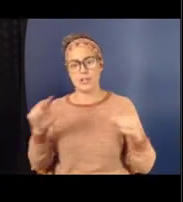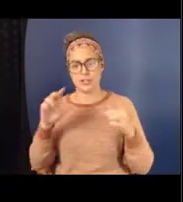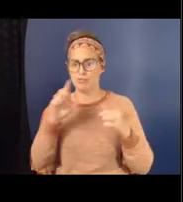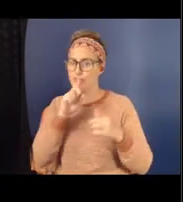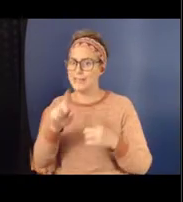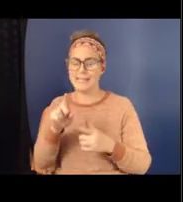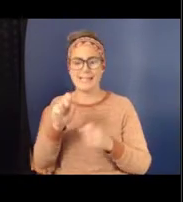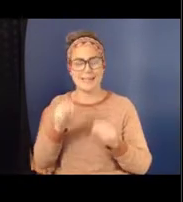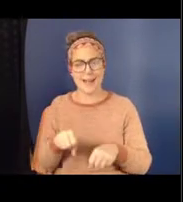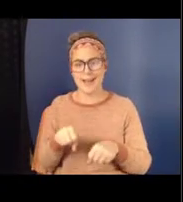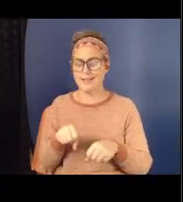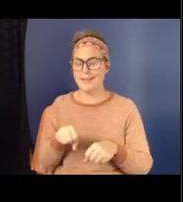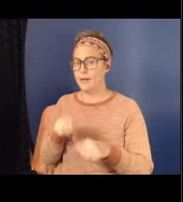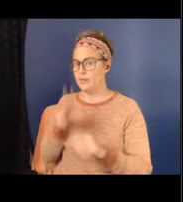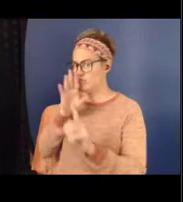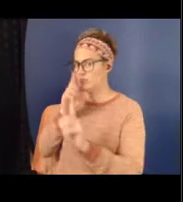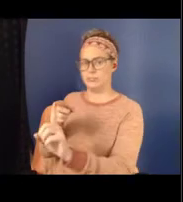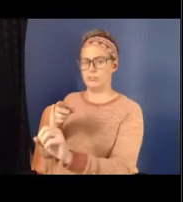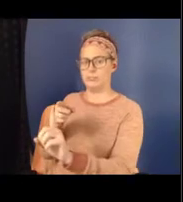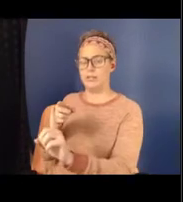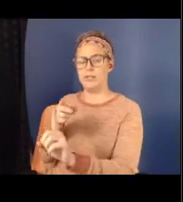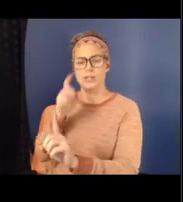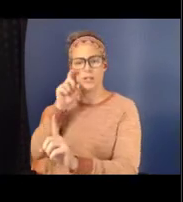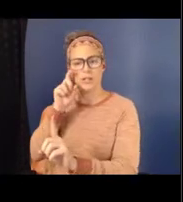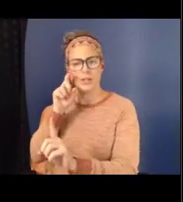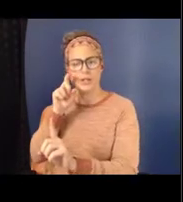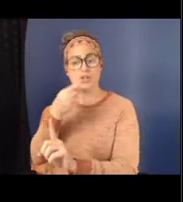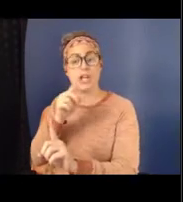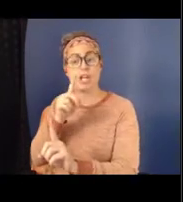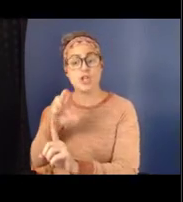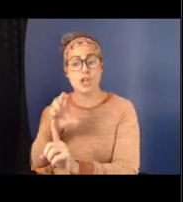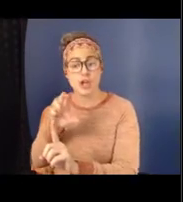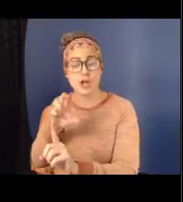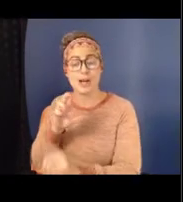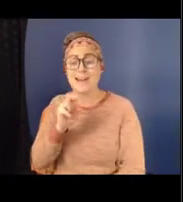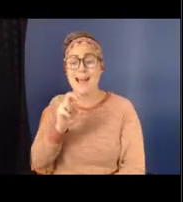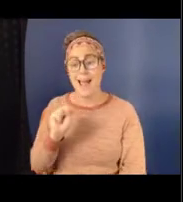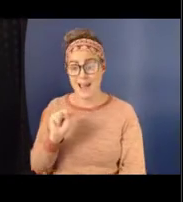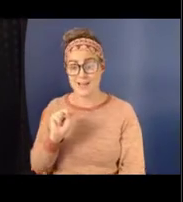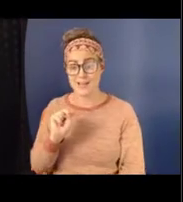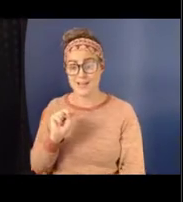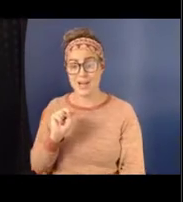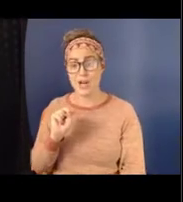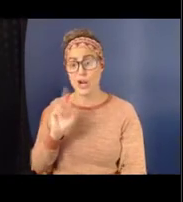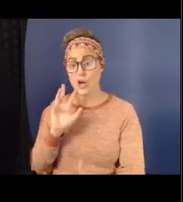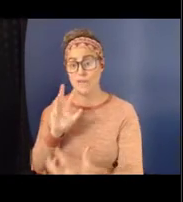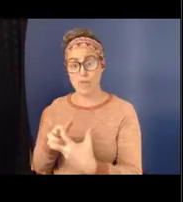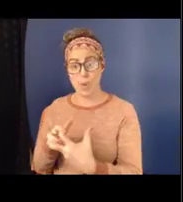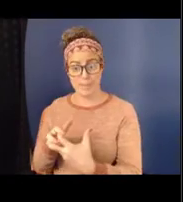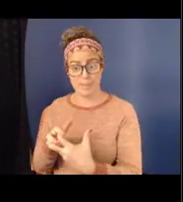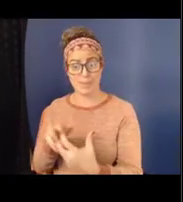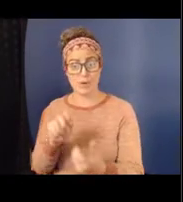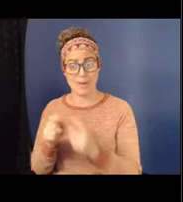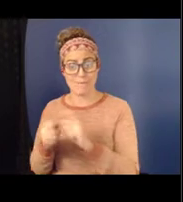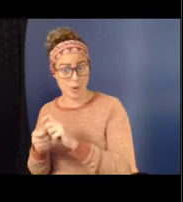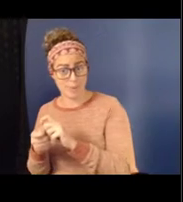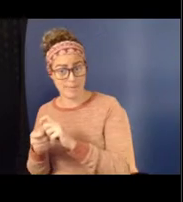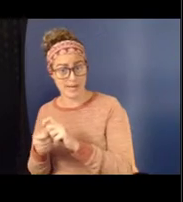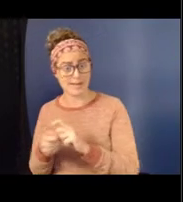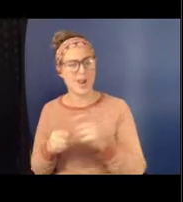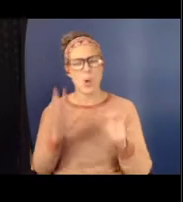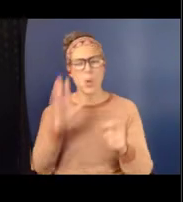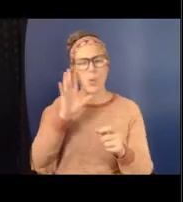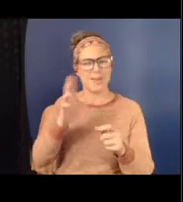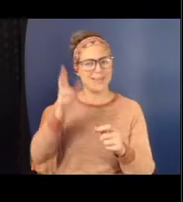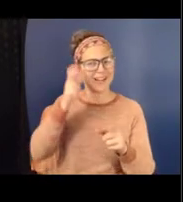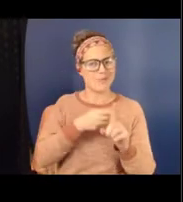gender non-conforming, as well as gender and sexual minority. And we're going to hear from Barry about how she's been doing that for a really